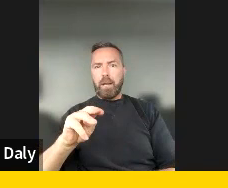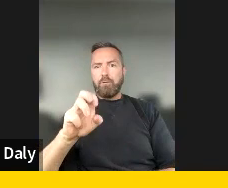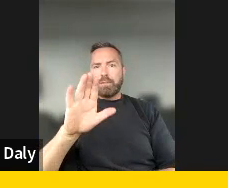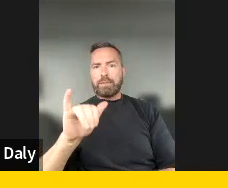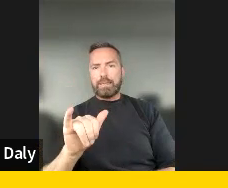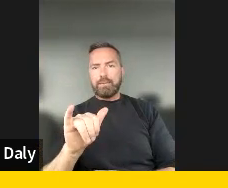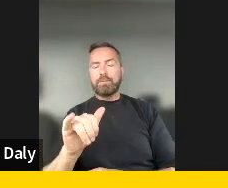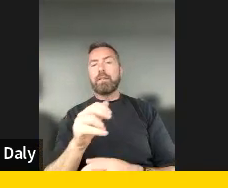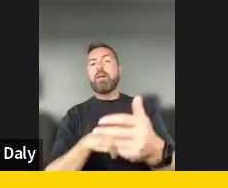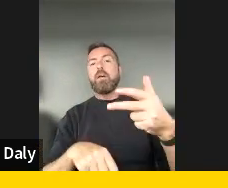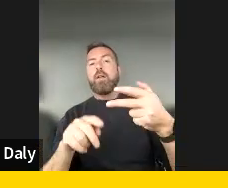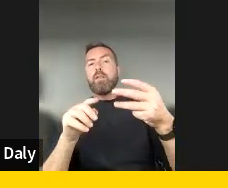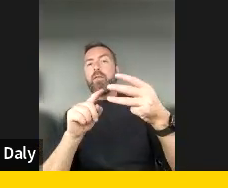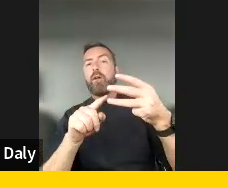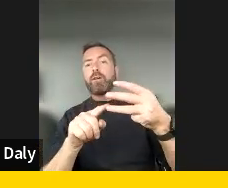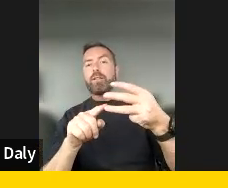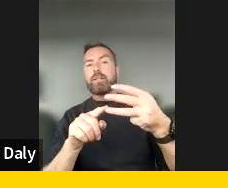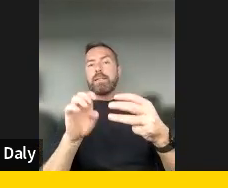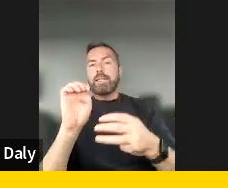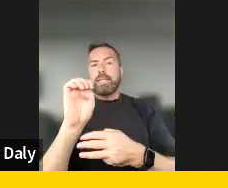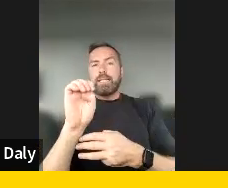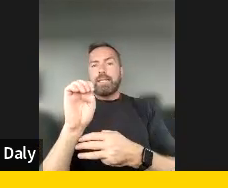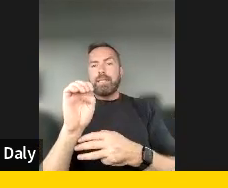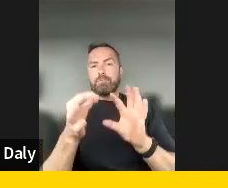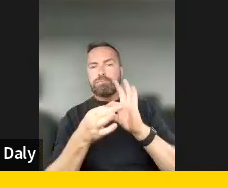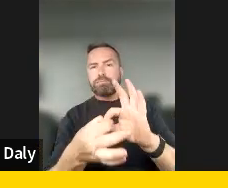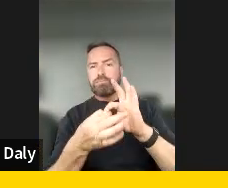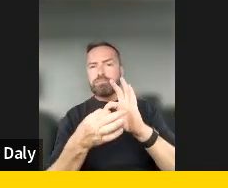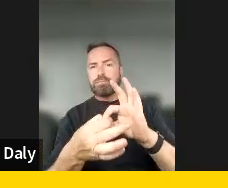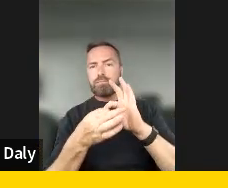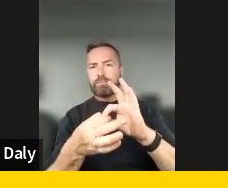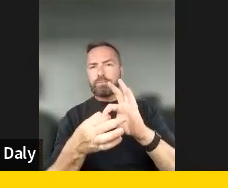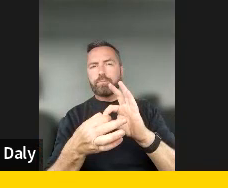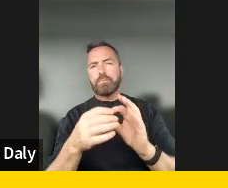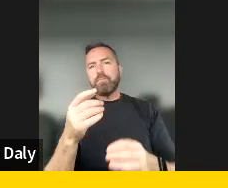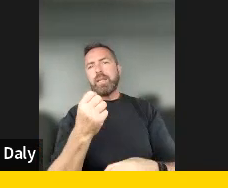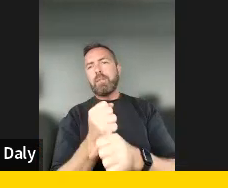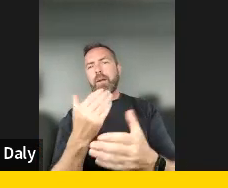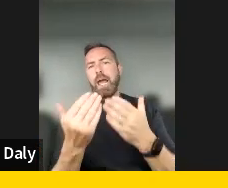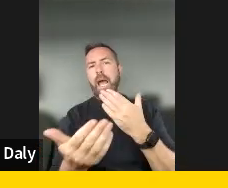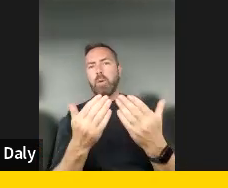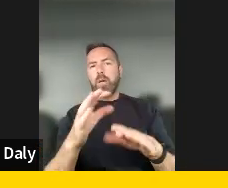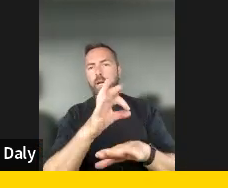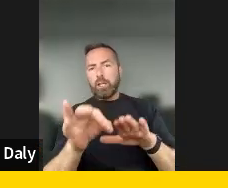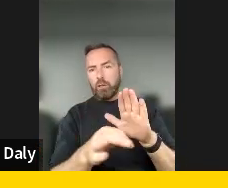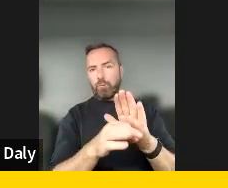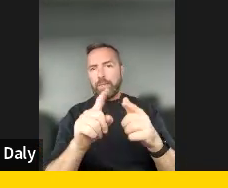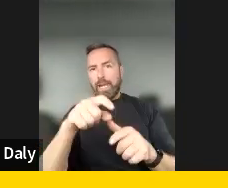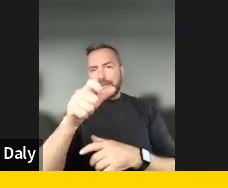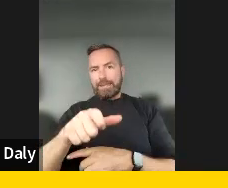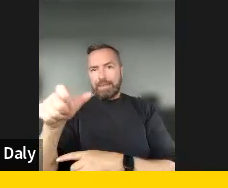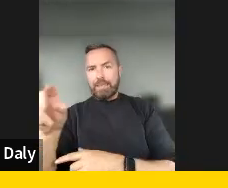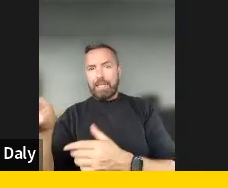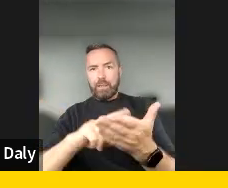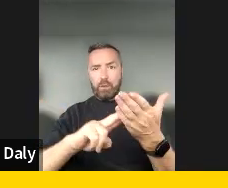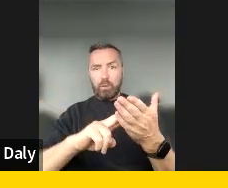and it's really the interaction between the government and the citizens, and it's how the use of technology can allow citizens